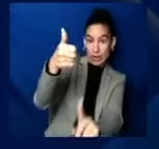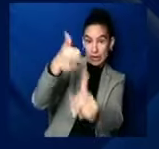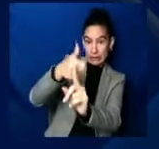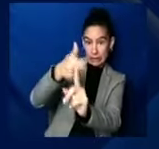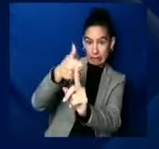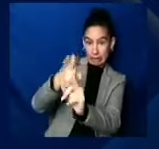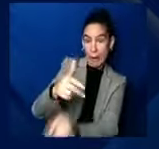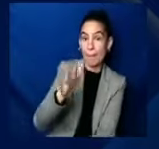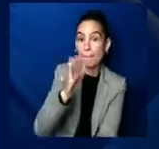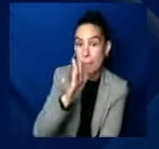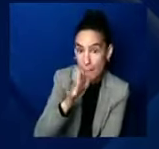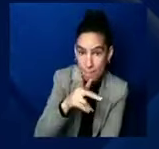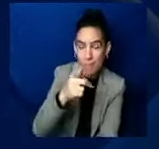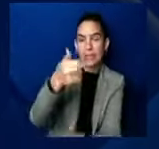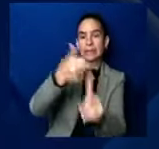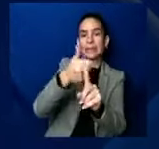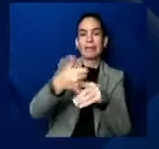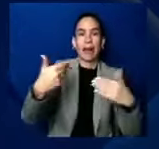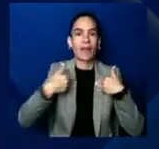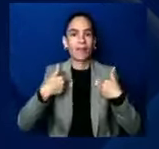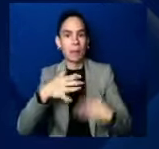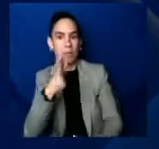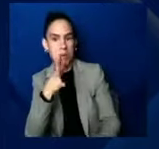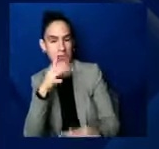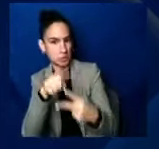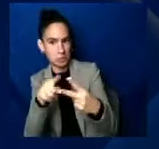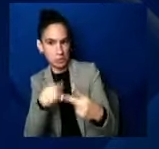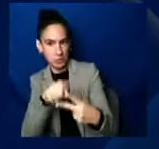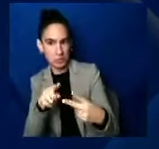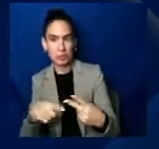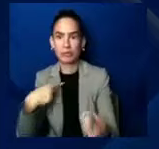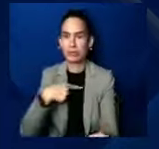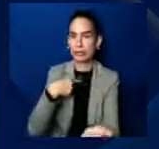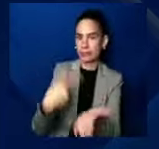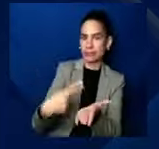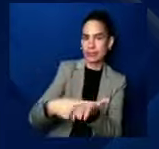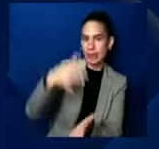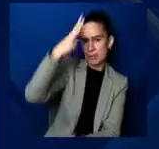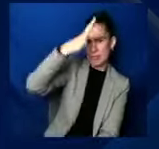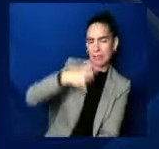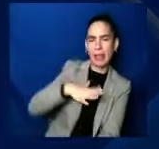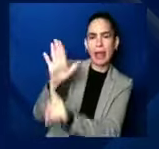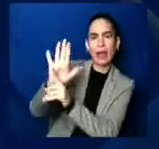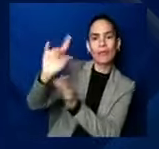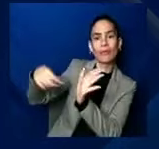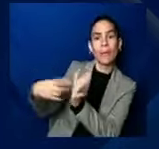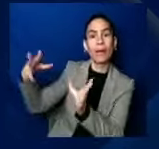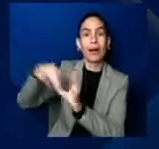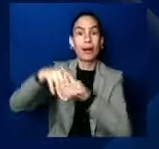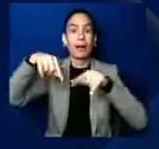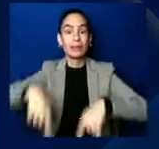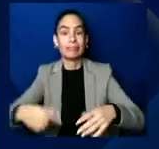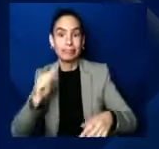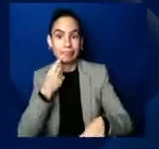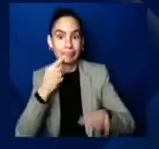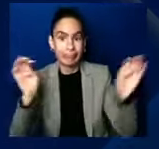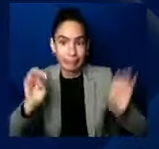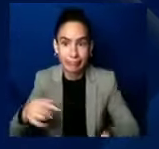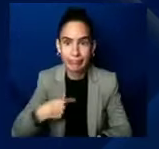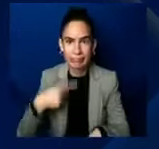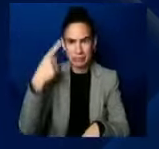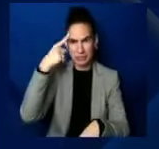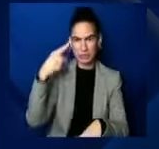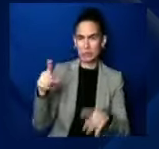role of men in being able to talk about this crisis in a historical context. Two things come to mind. It's one, it